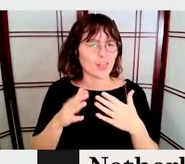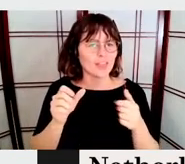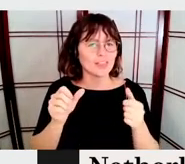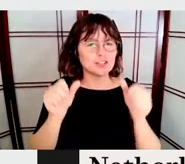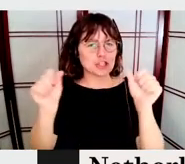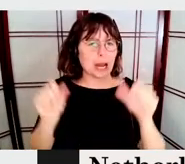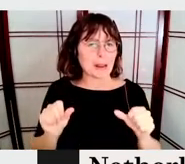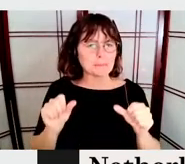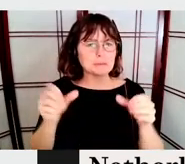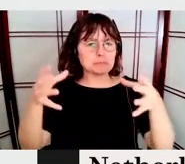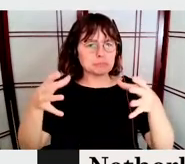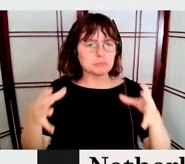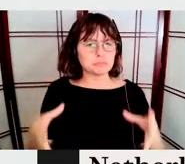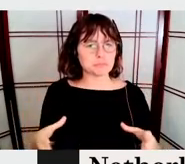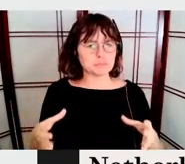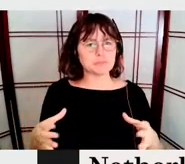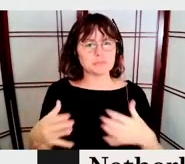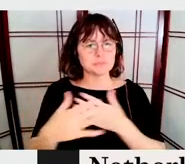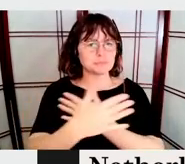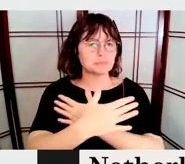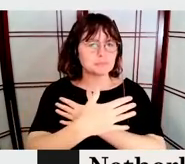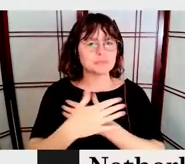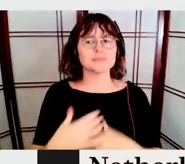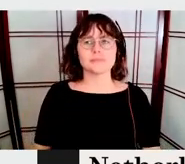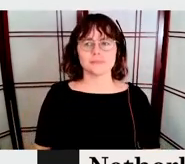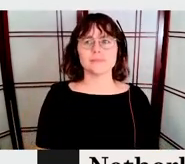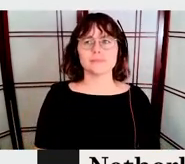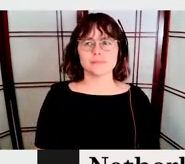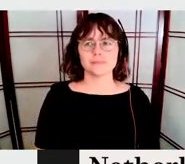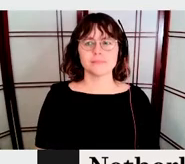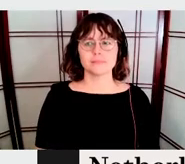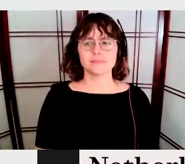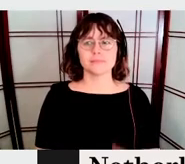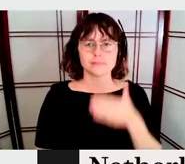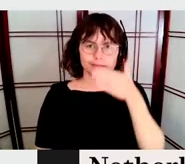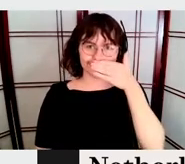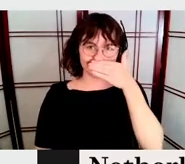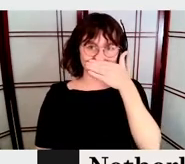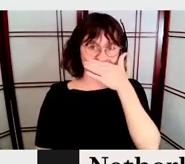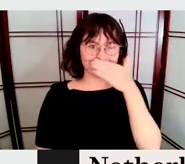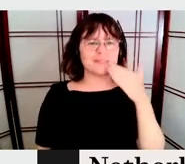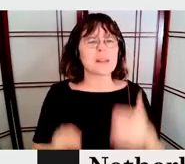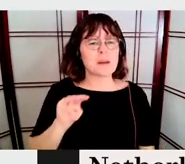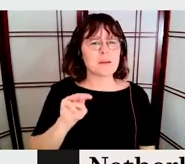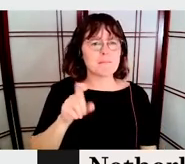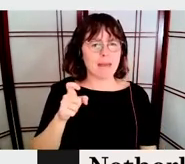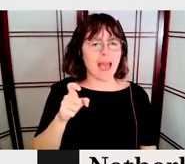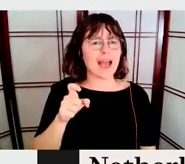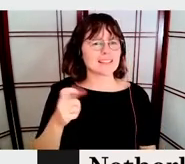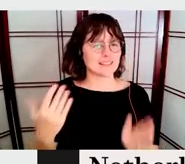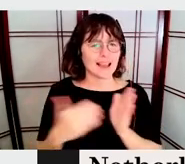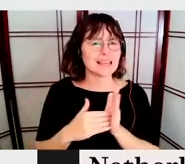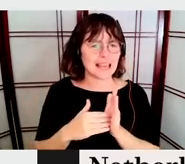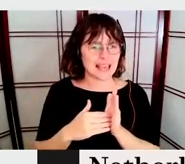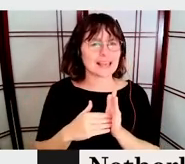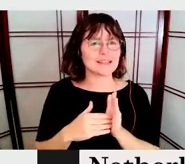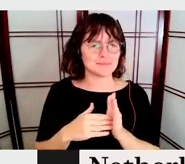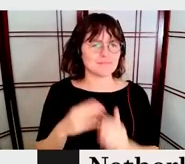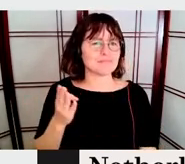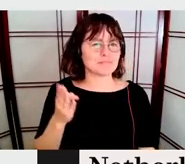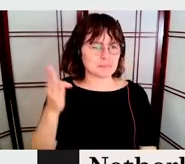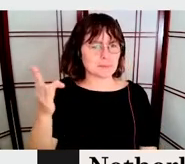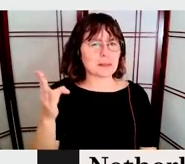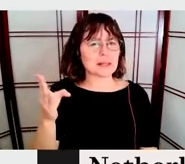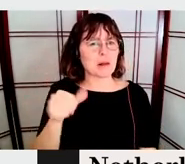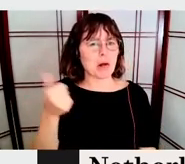And a while, after a bit of, of, of, Max, uh, sending the, his, the other poster